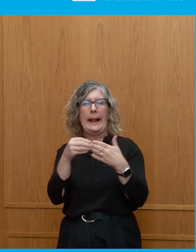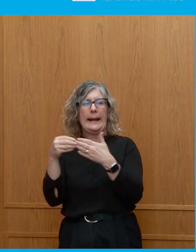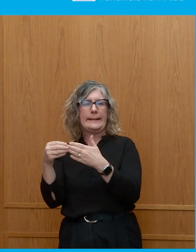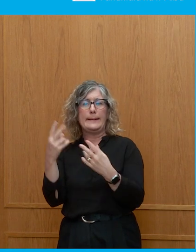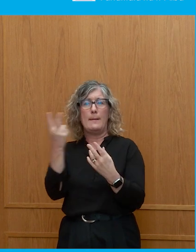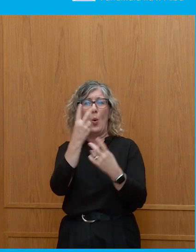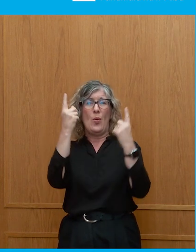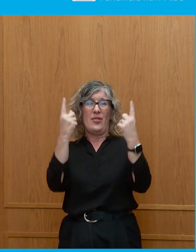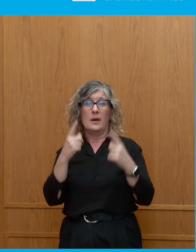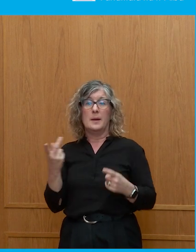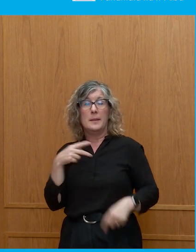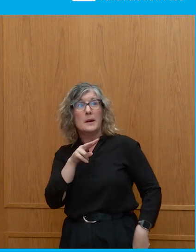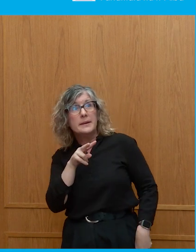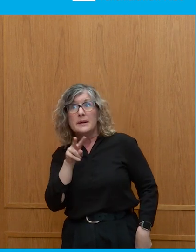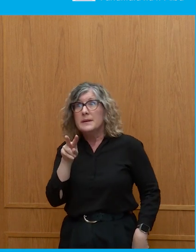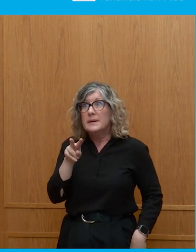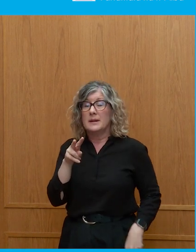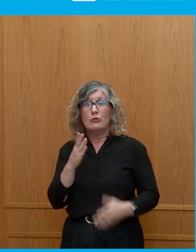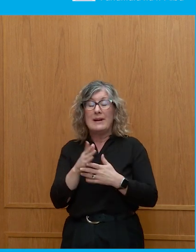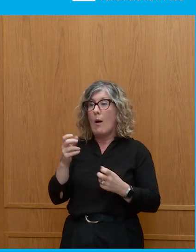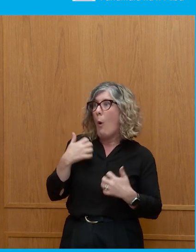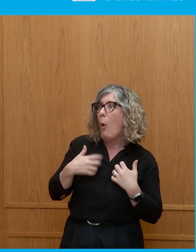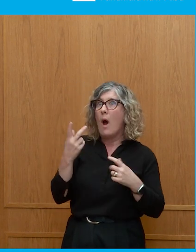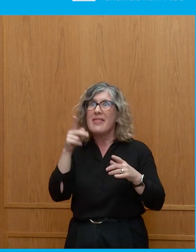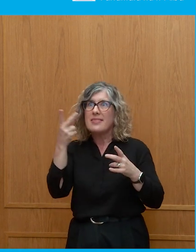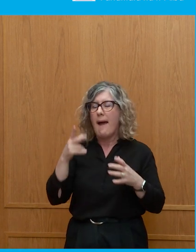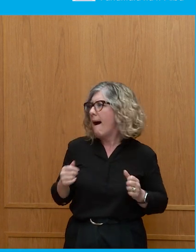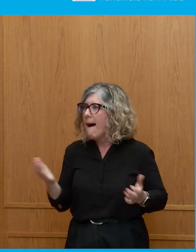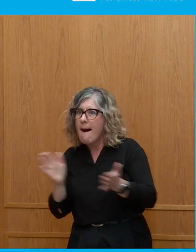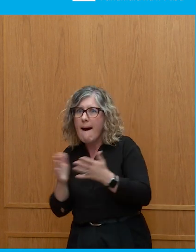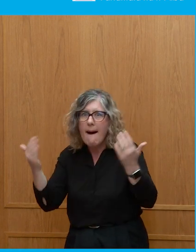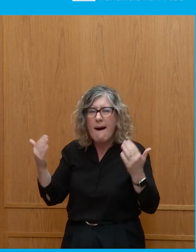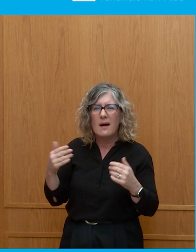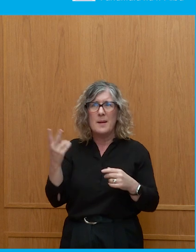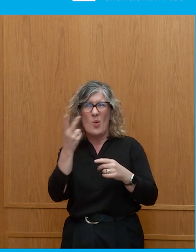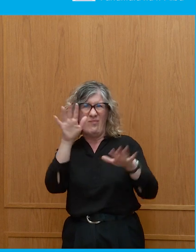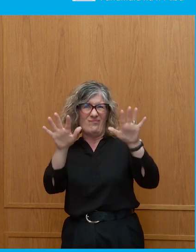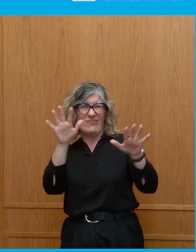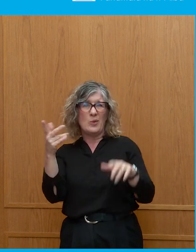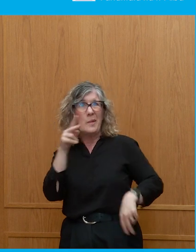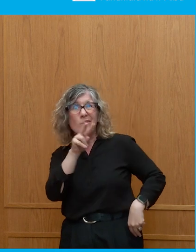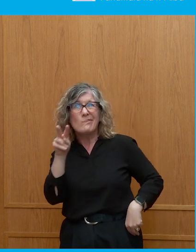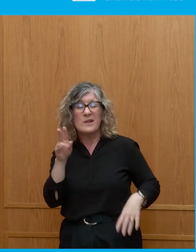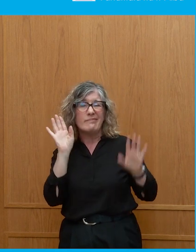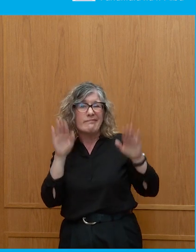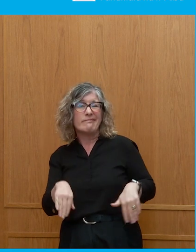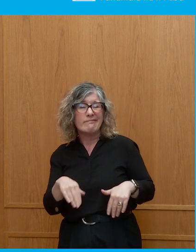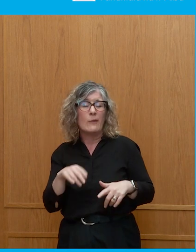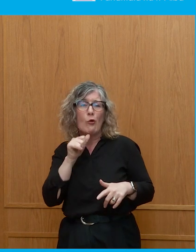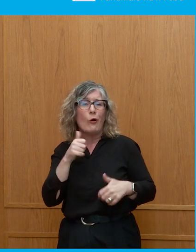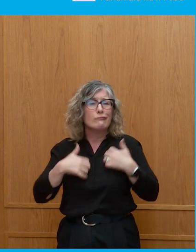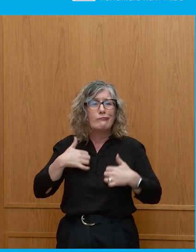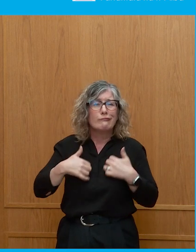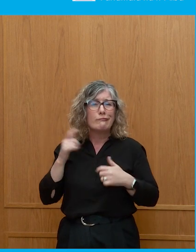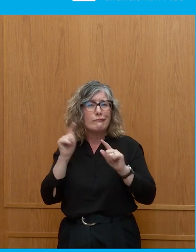kind of engaging individuals that we've ever had kind of representing us, for good or bad. So that didn't kind of spark people into life. So all